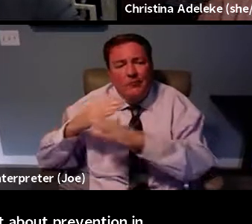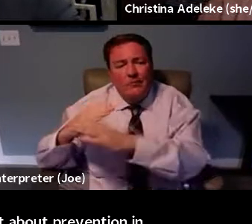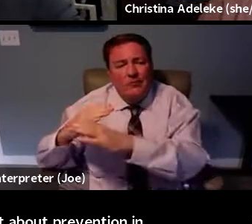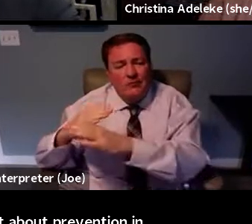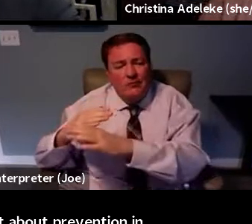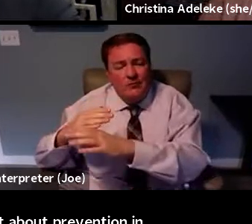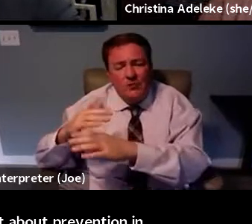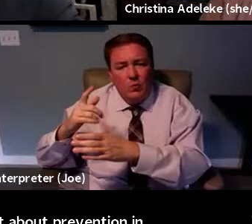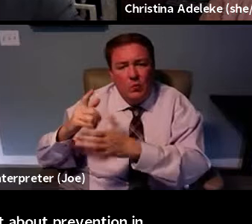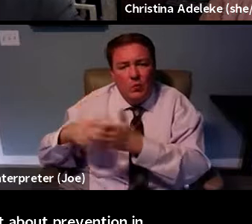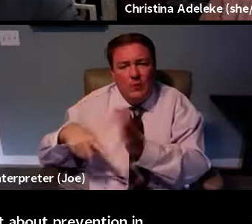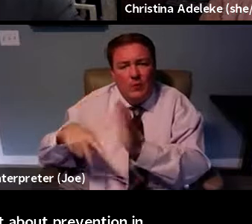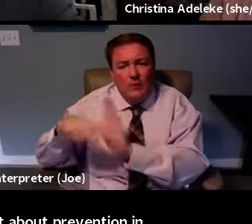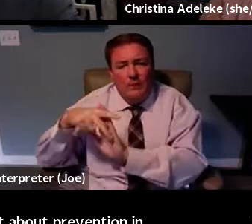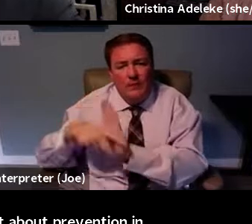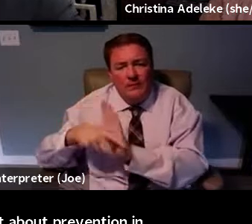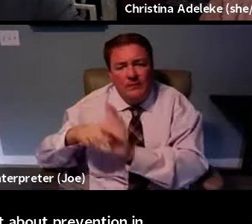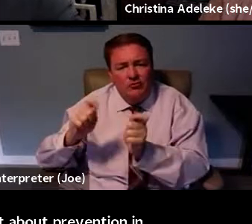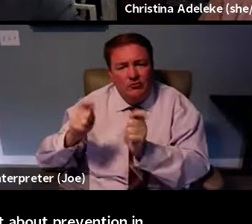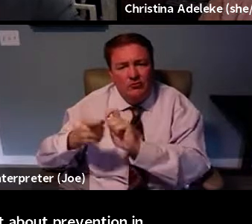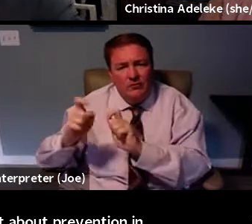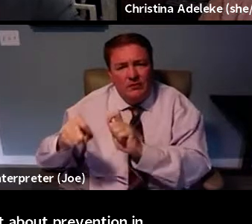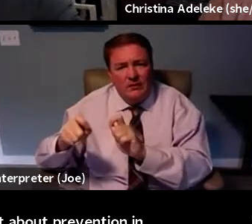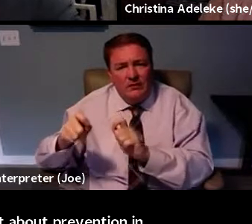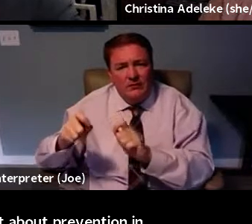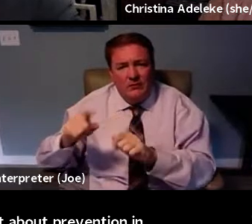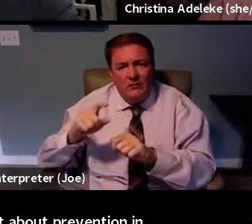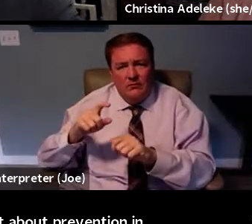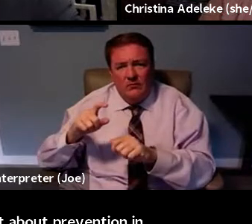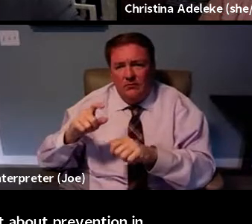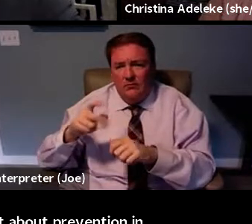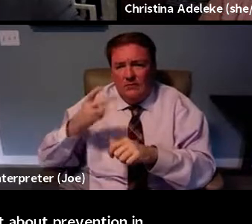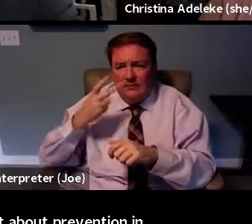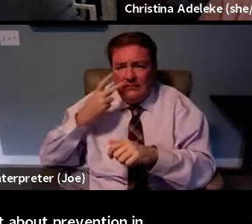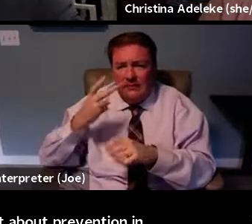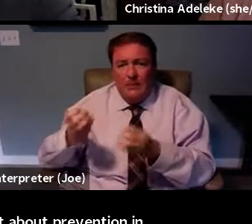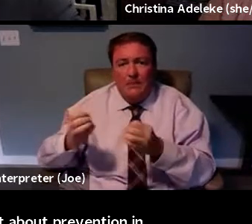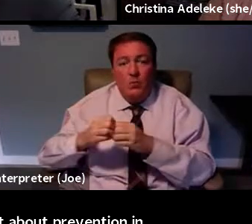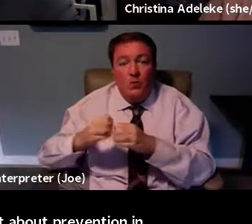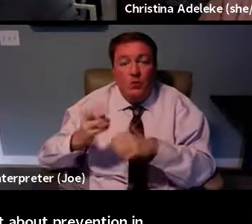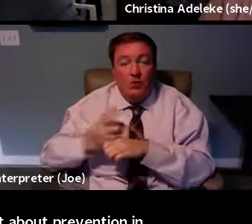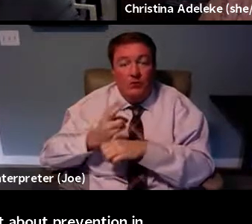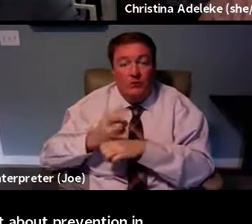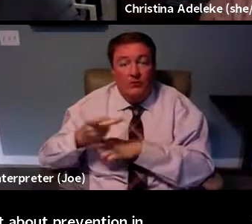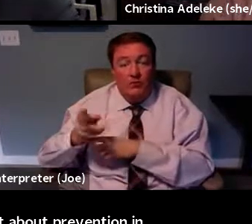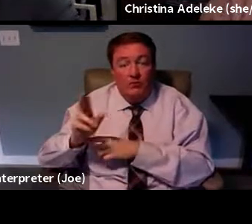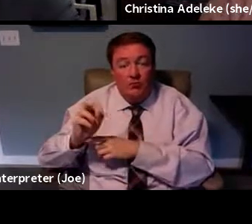as the needed policy changes in order to make sure that PrEP sees more uptake in the communities that you're working in?